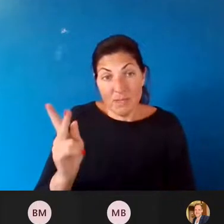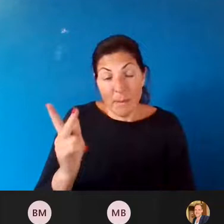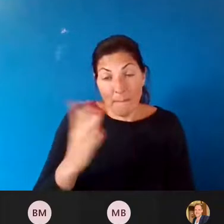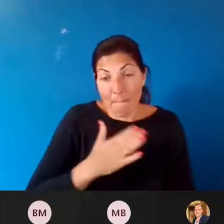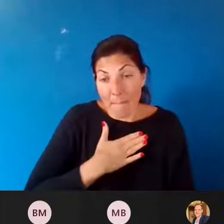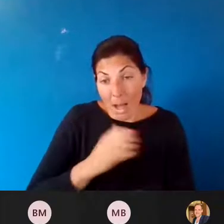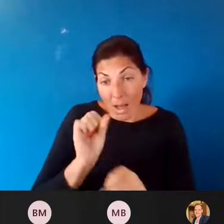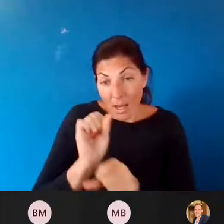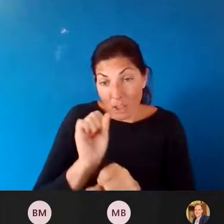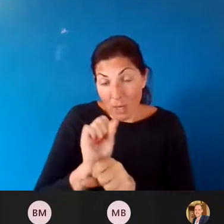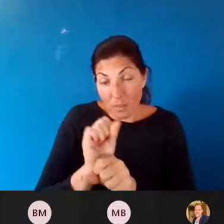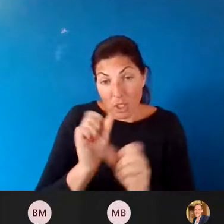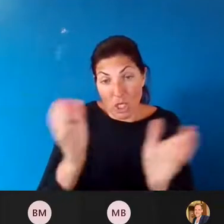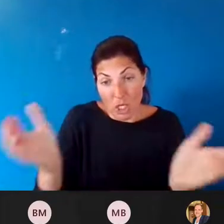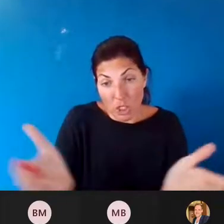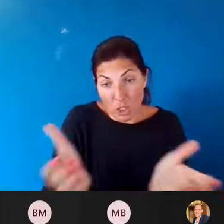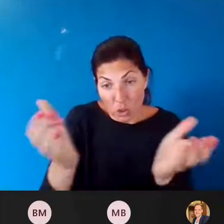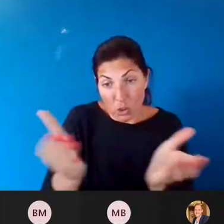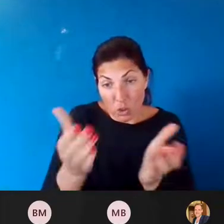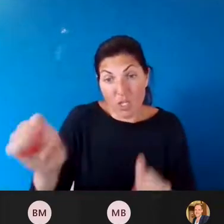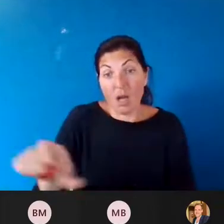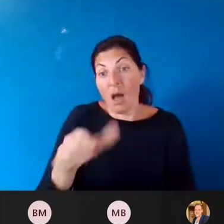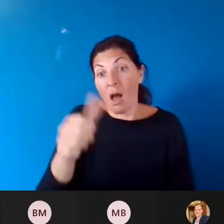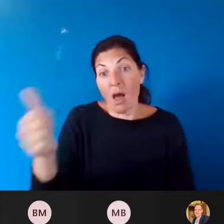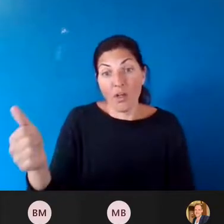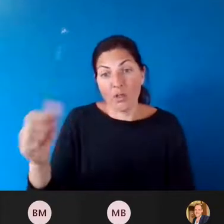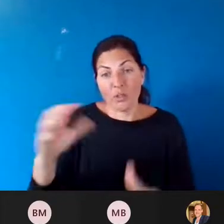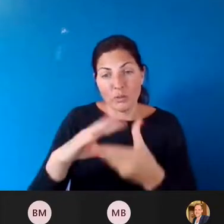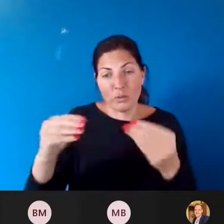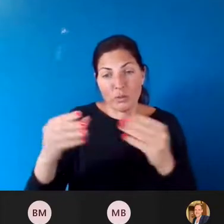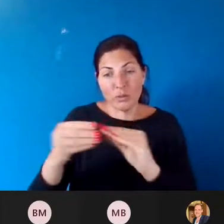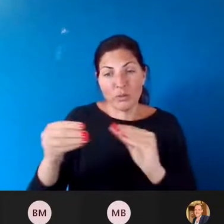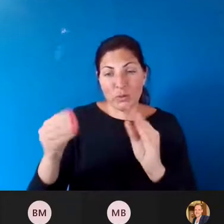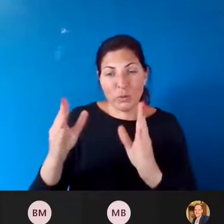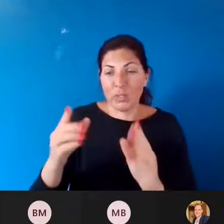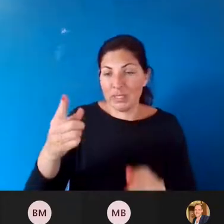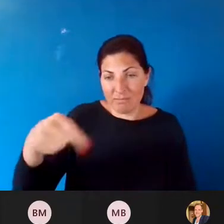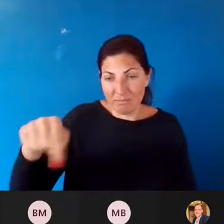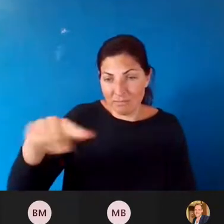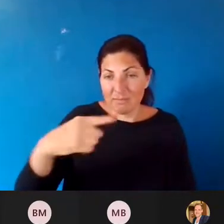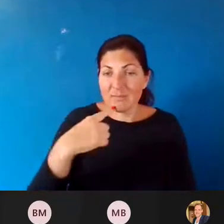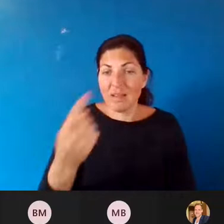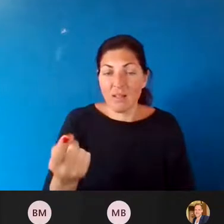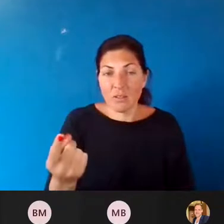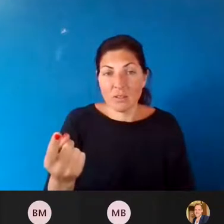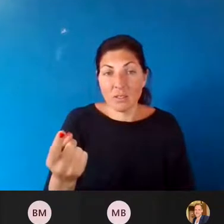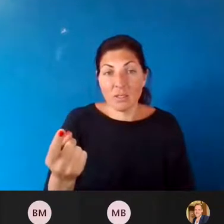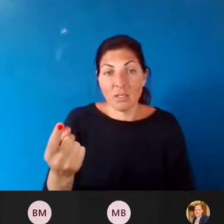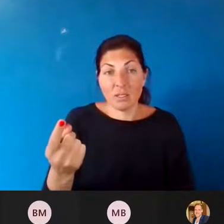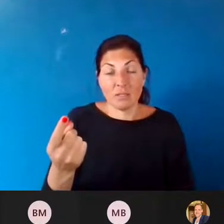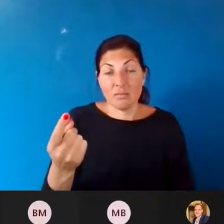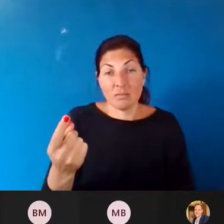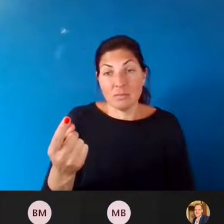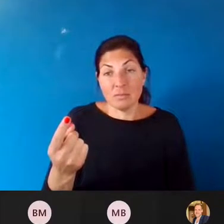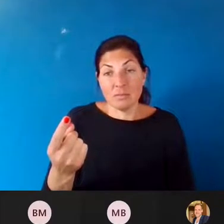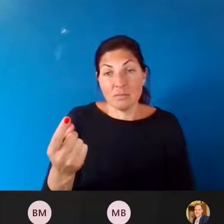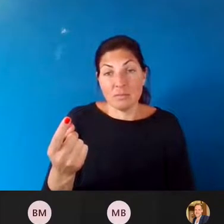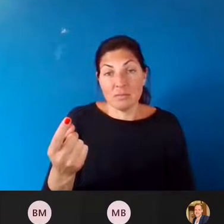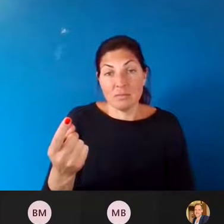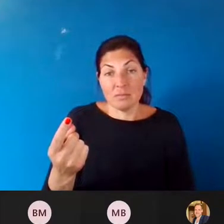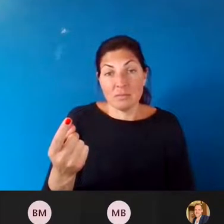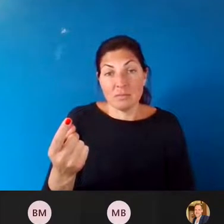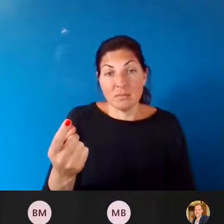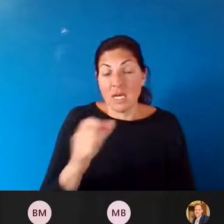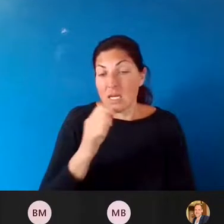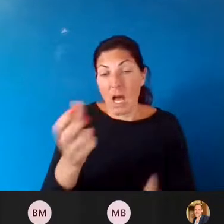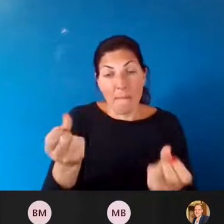encouraging as many storytellers as possible, because there are a lot of storytellers who tell the story of medicine, but there are far fewer storytellers that tell the story of